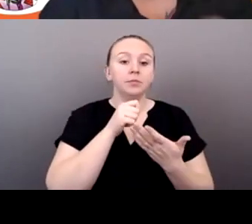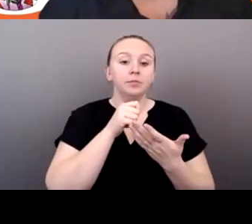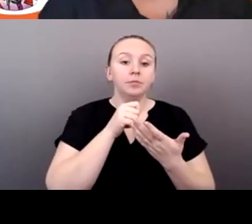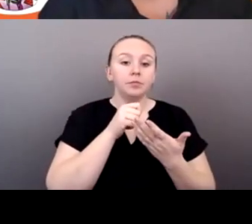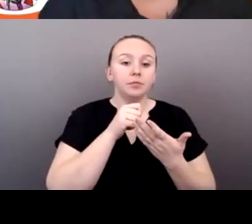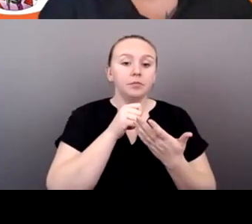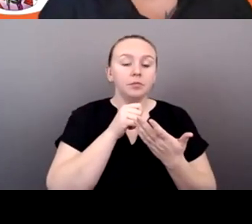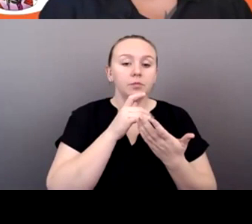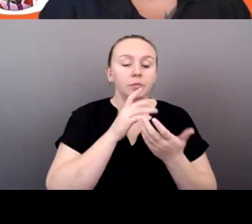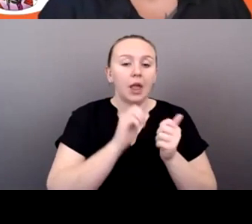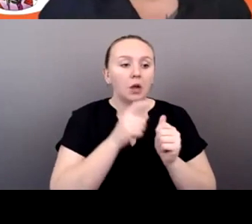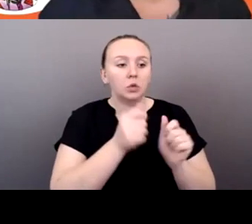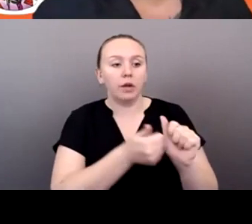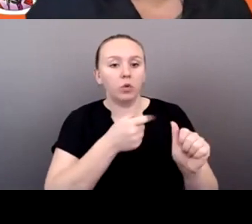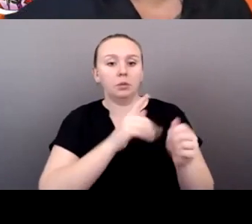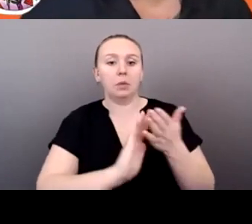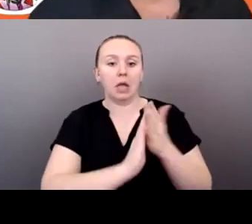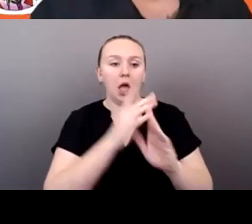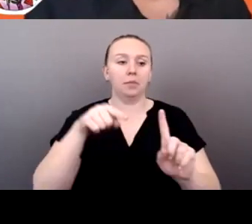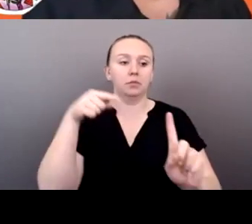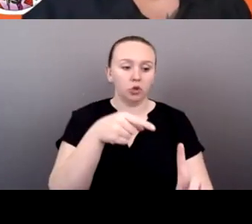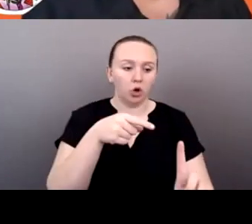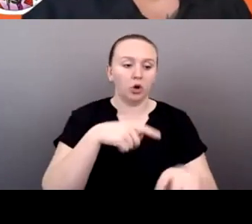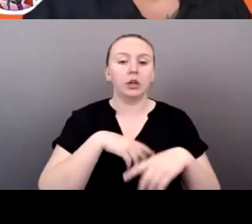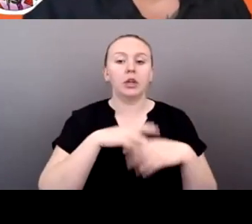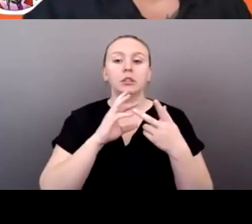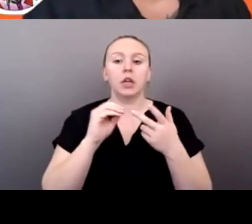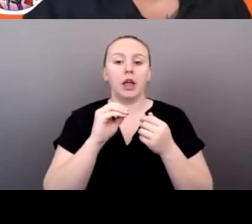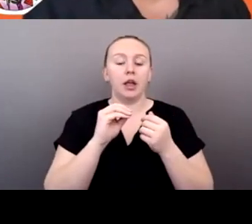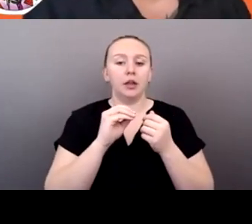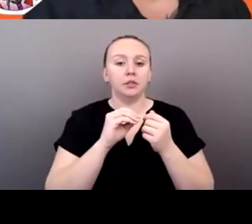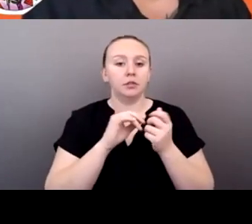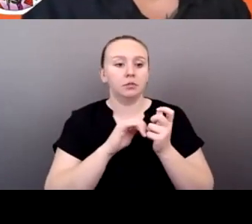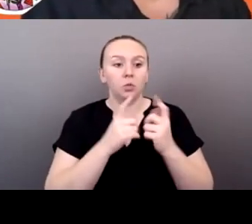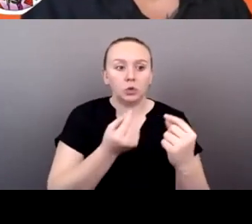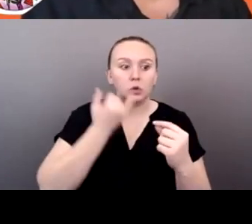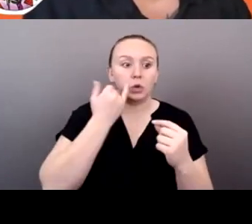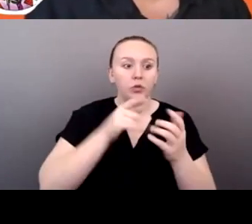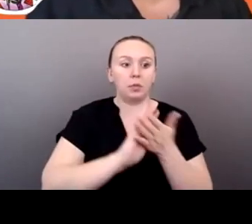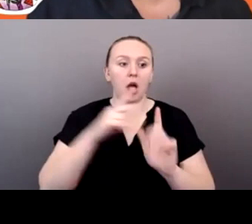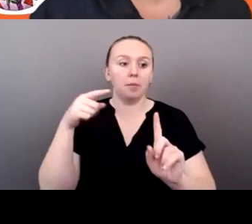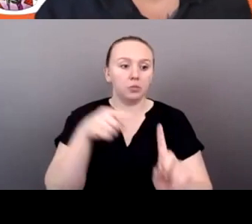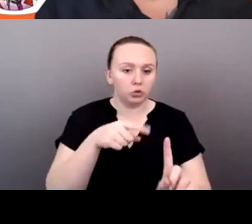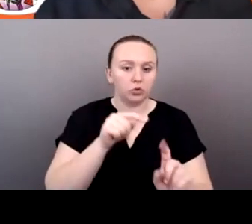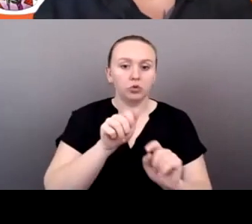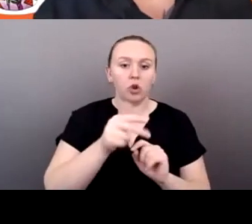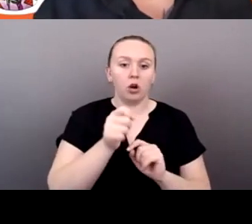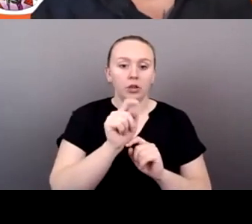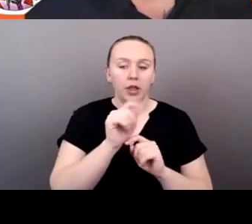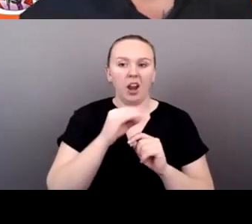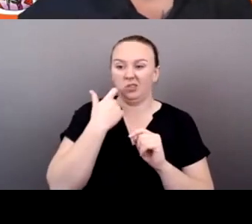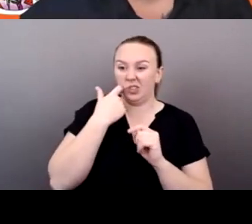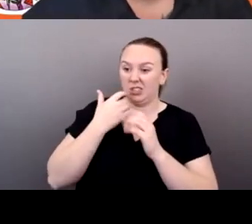recently finished a self-defense course, um, just the other week. And I talked to my